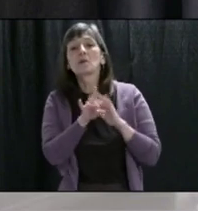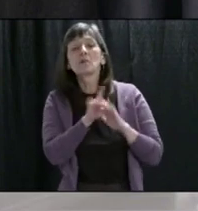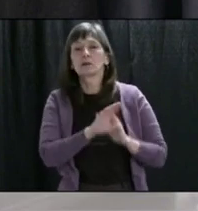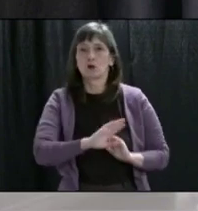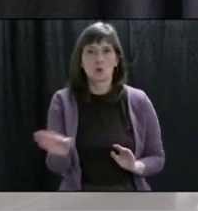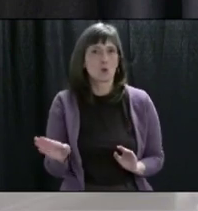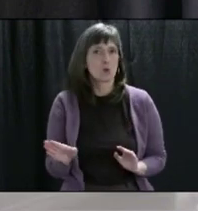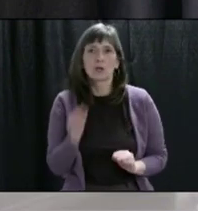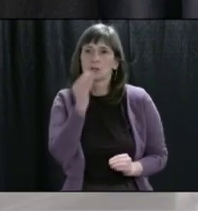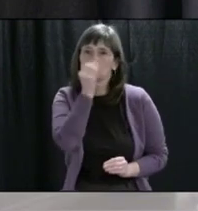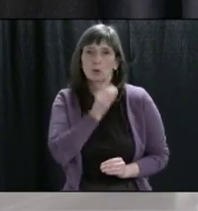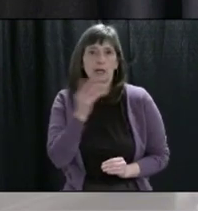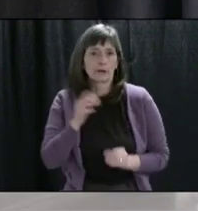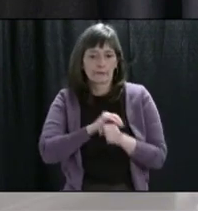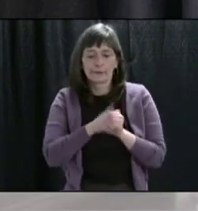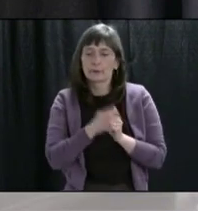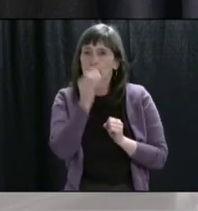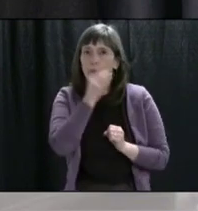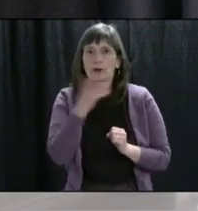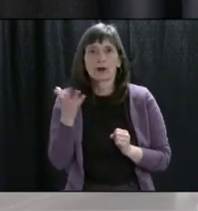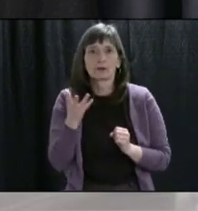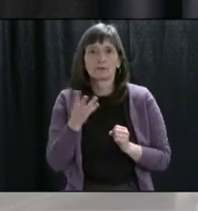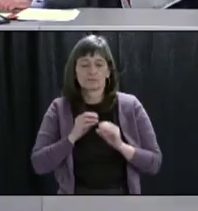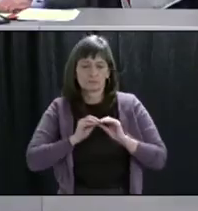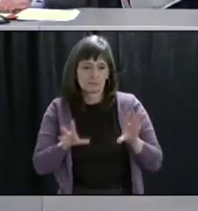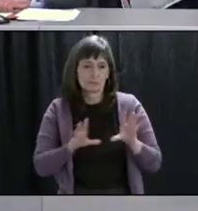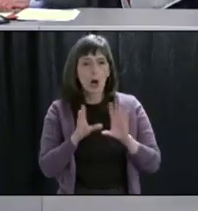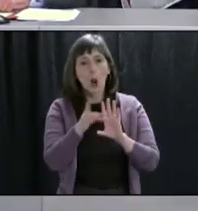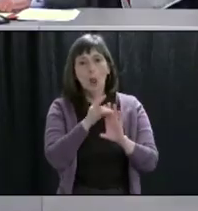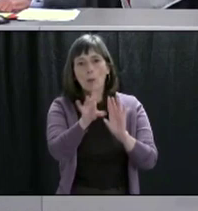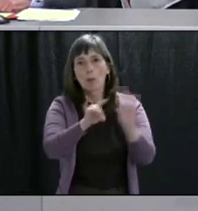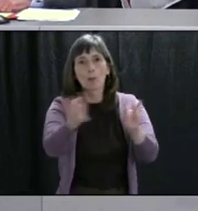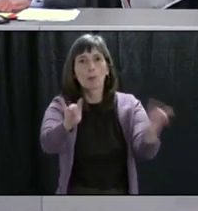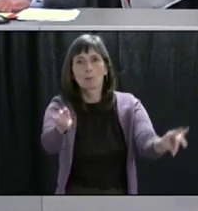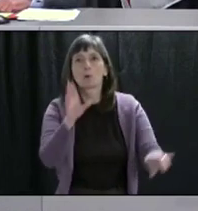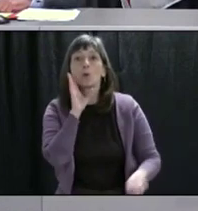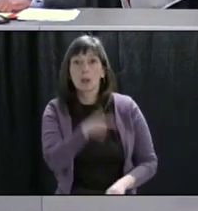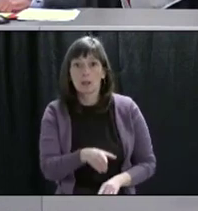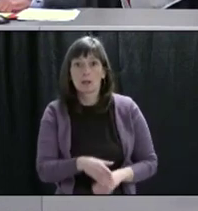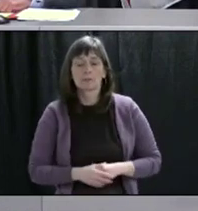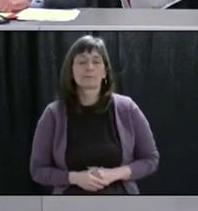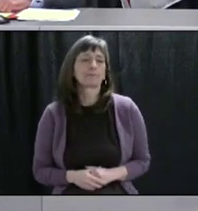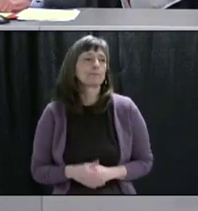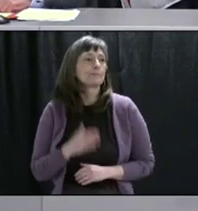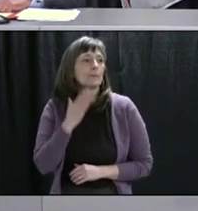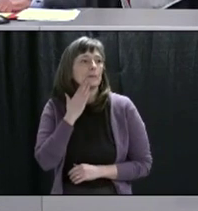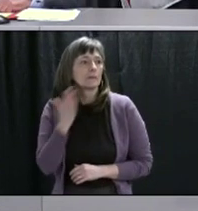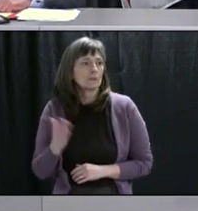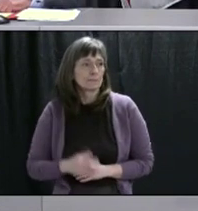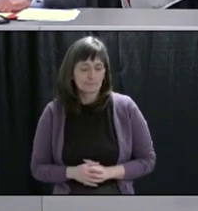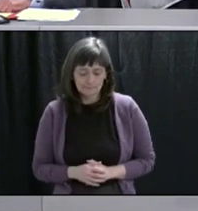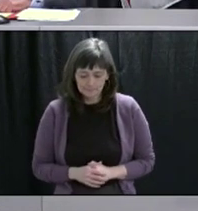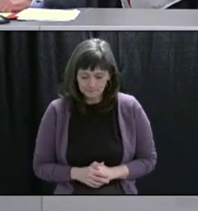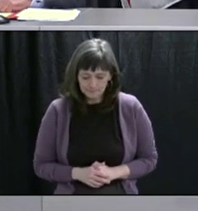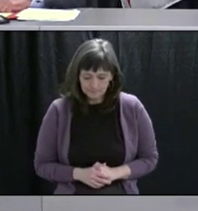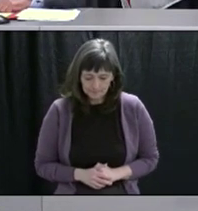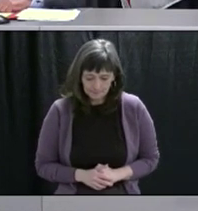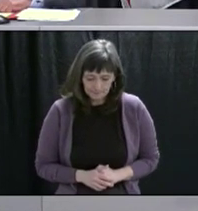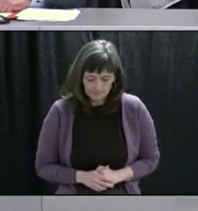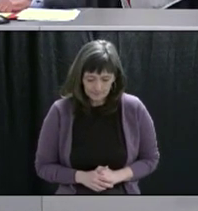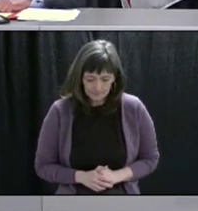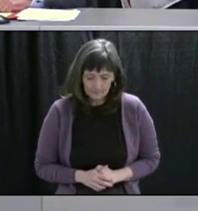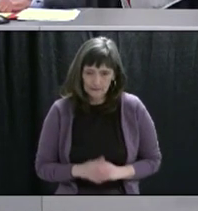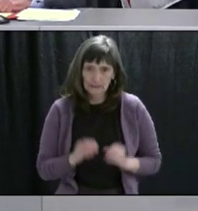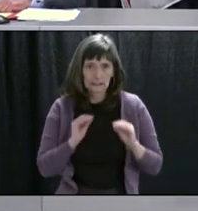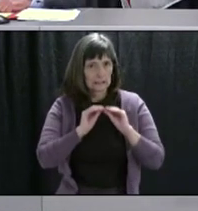is the time to do it. Thank you very much, Premier. Back to you. Thank you. And thank you once again, Minister Ege, for those very clear and